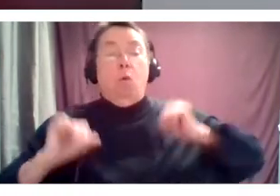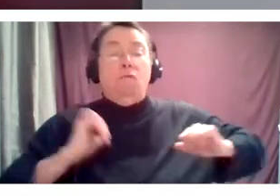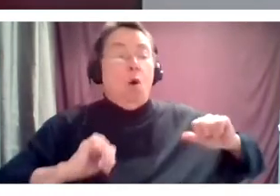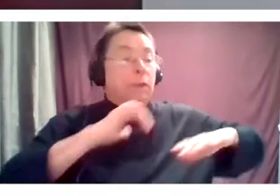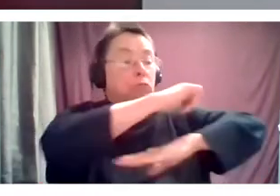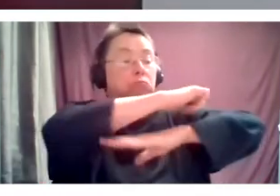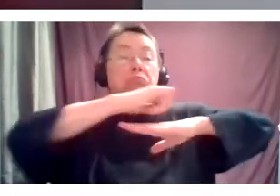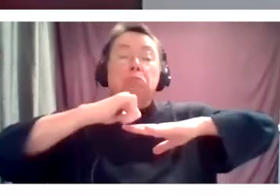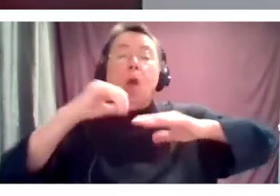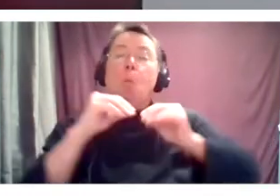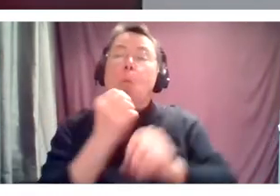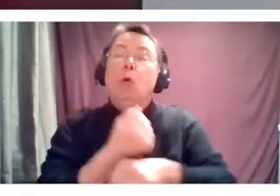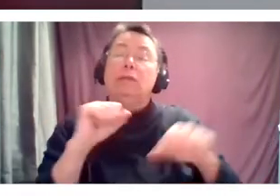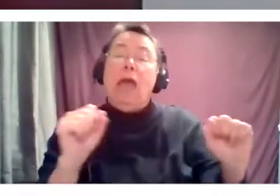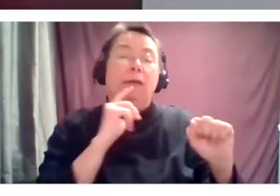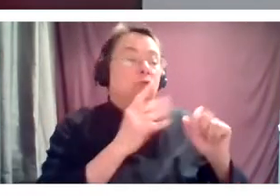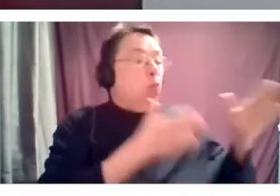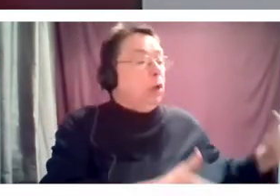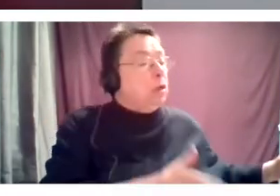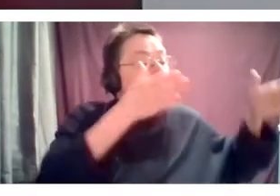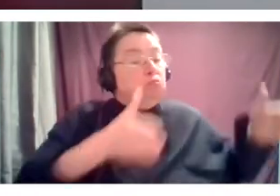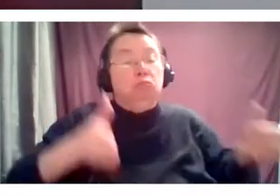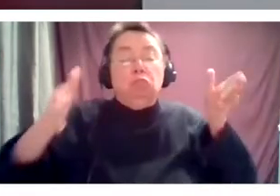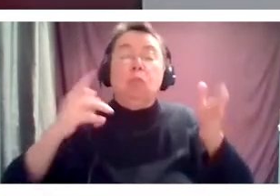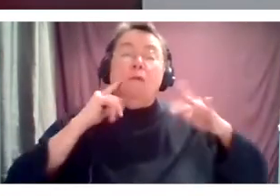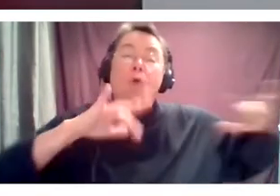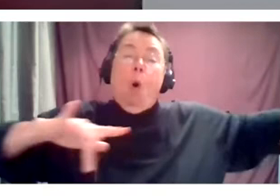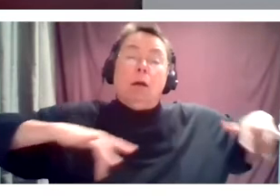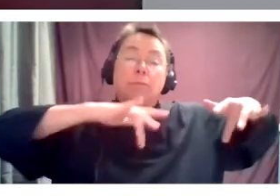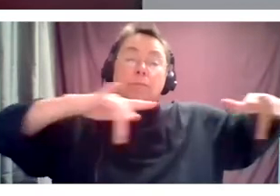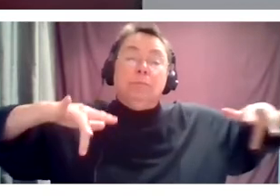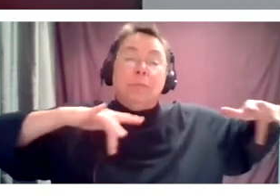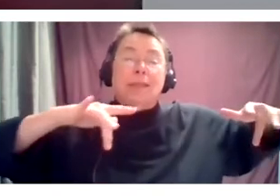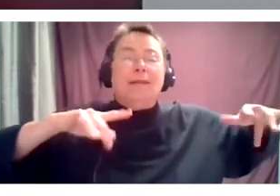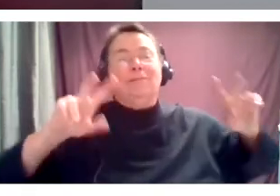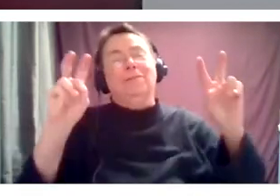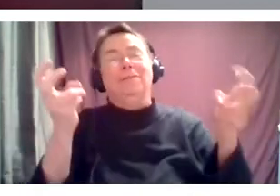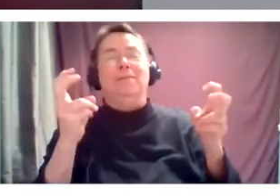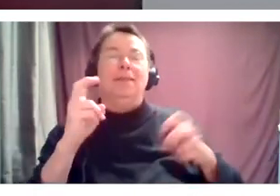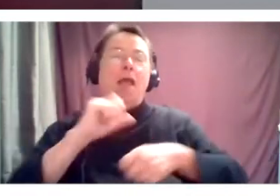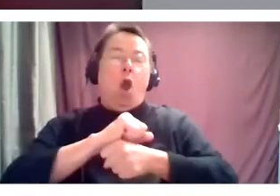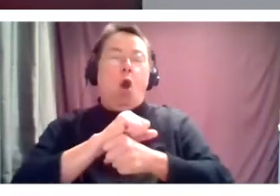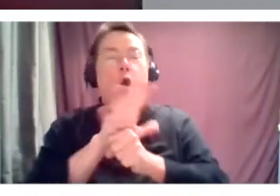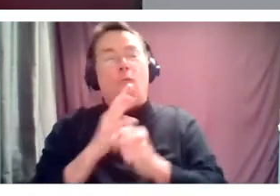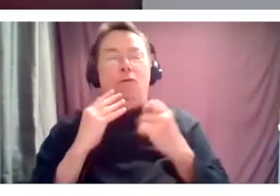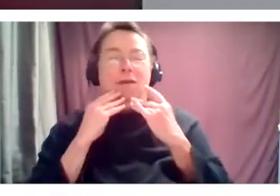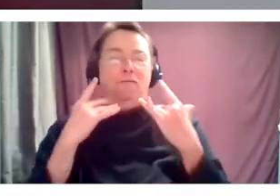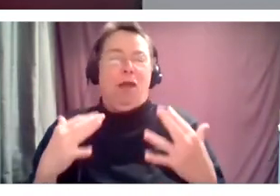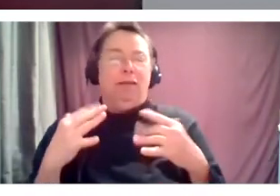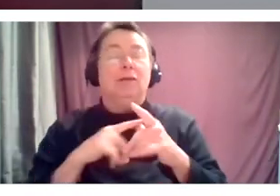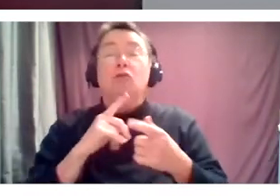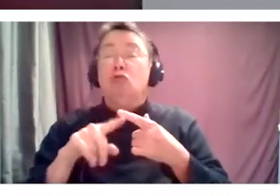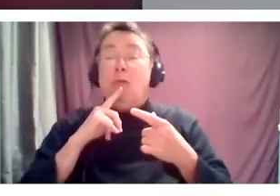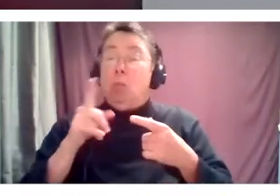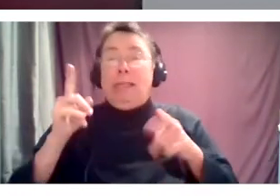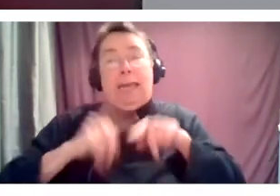We've been able to build some recording stations that are COVID-friendly, so that we can have a small number of artists in the studio